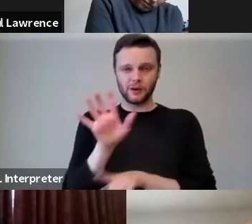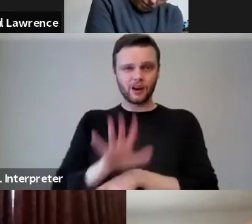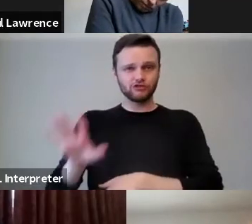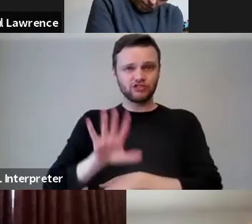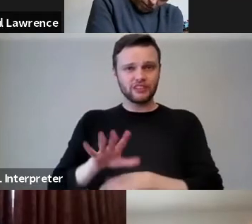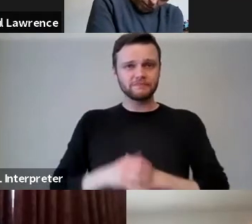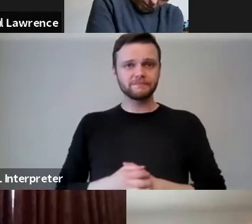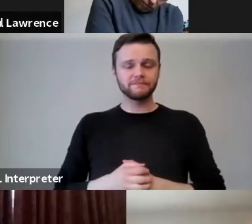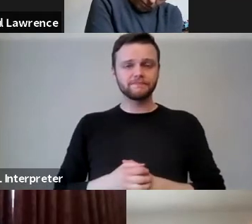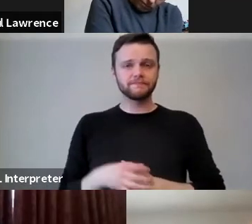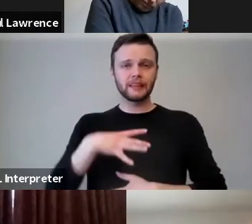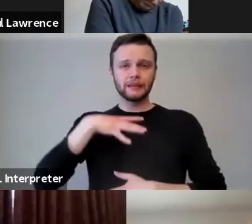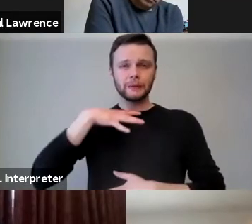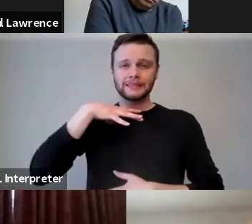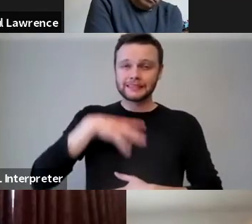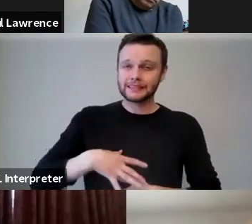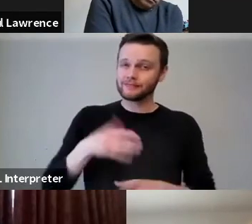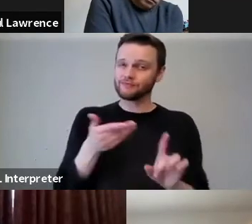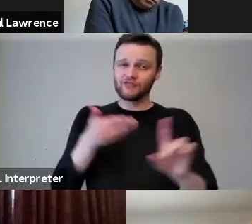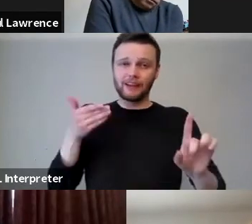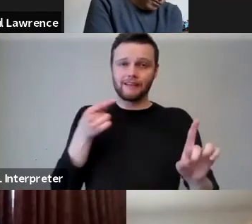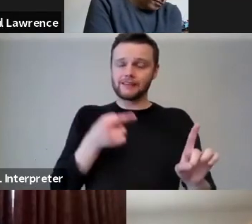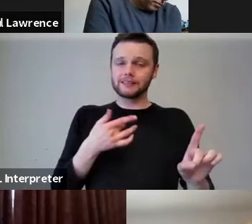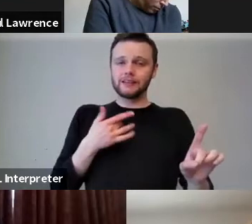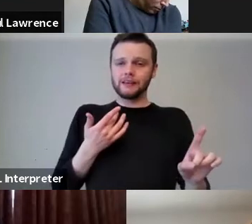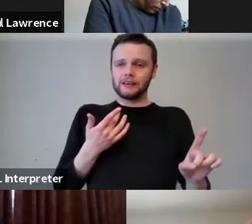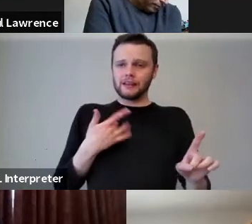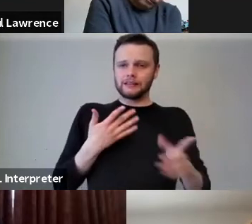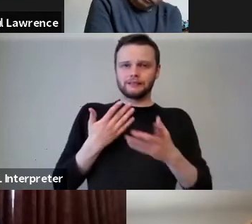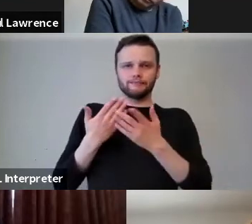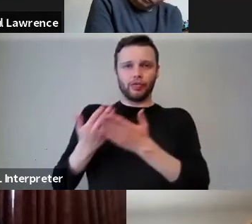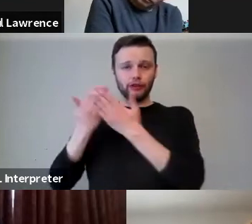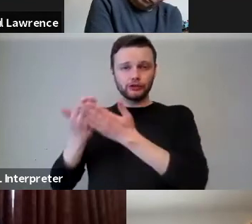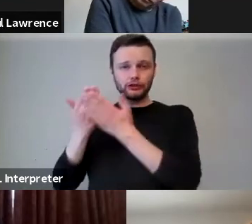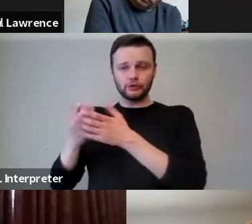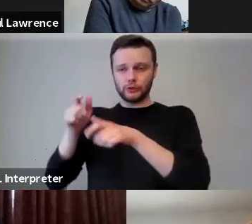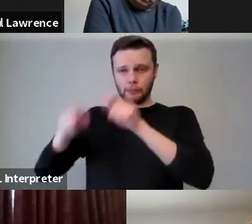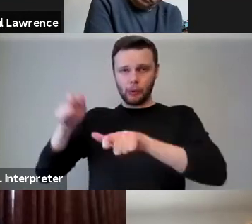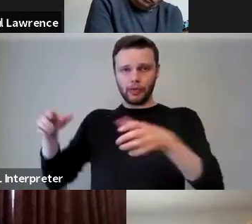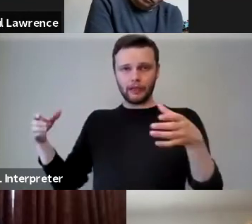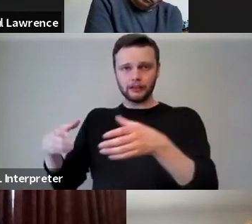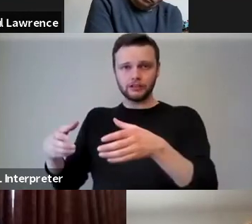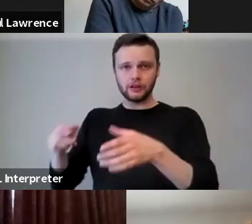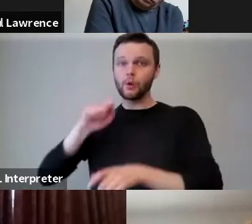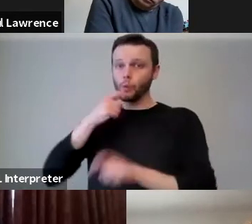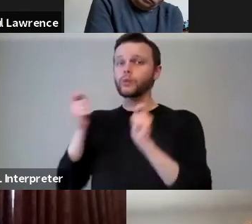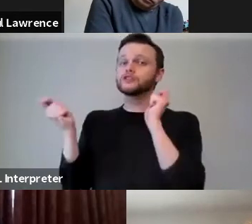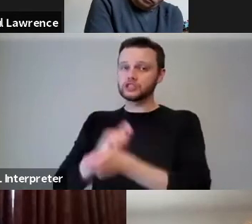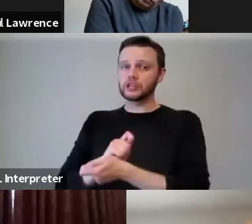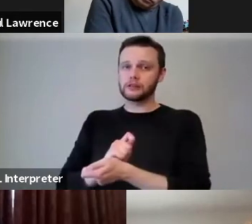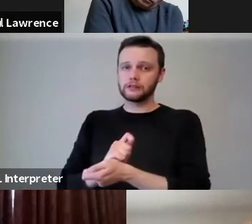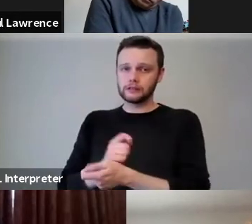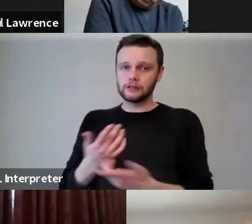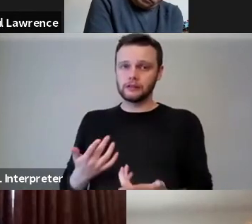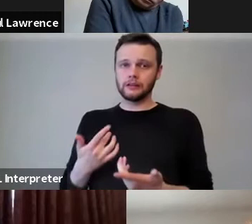We need to recognise that the student population will change quite dramatically, not least